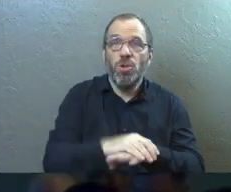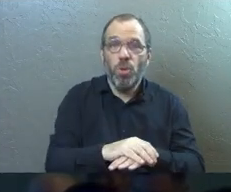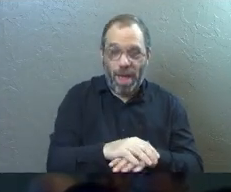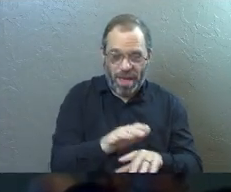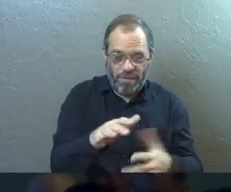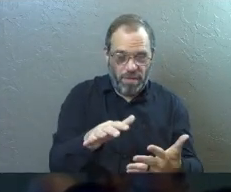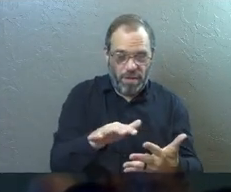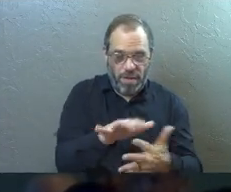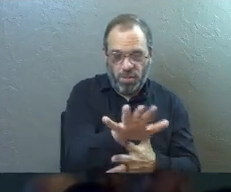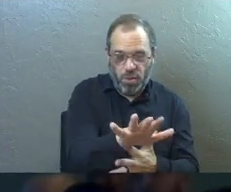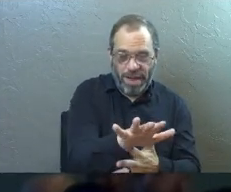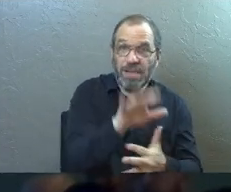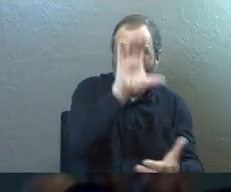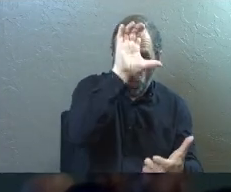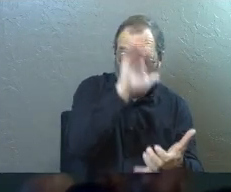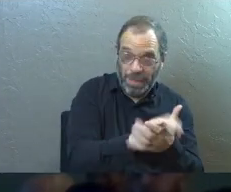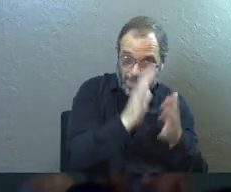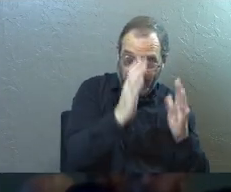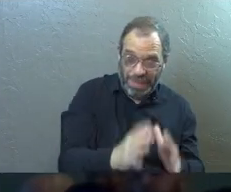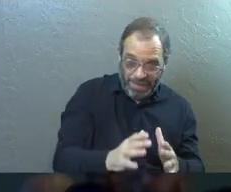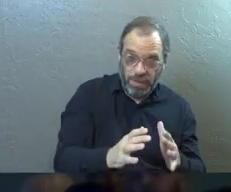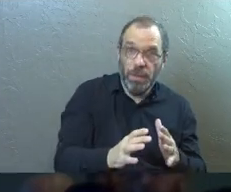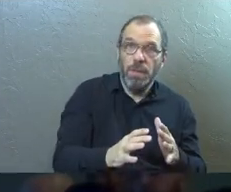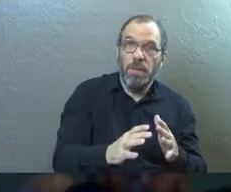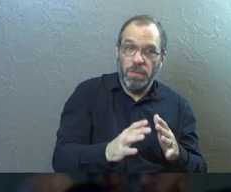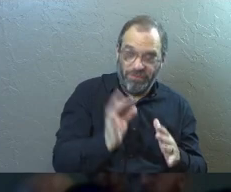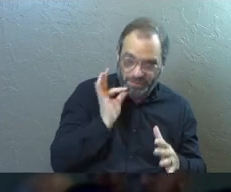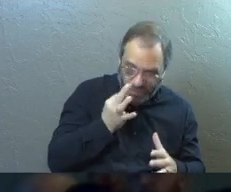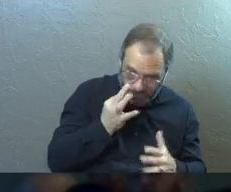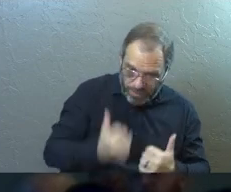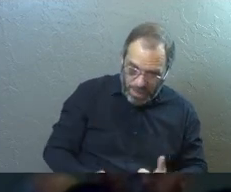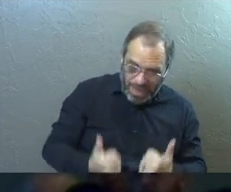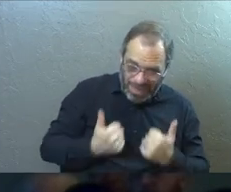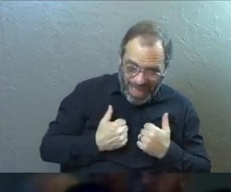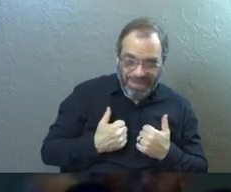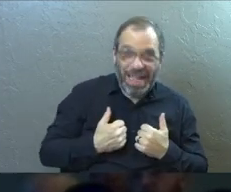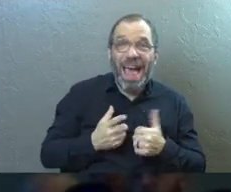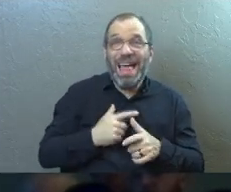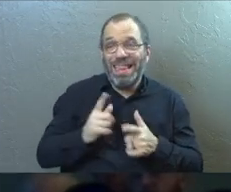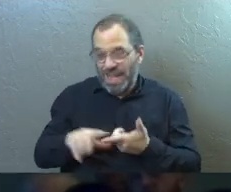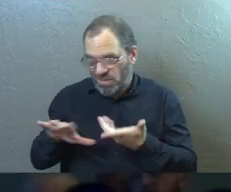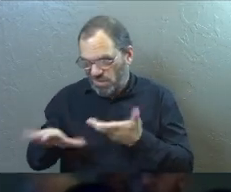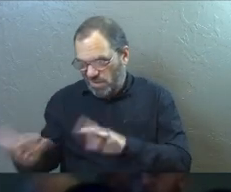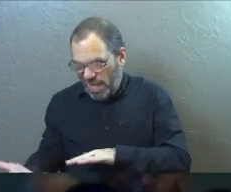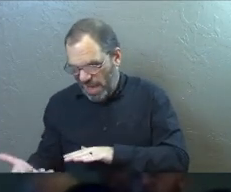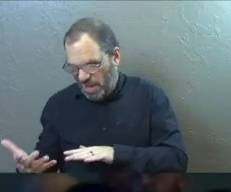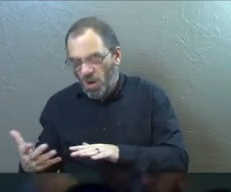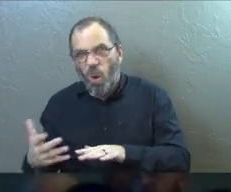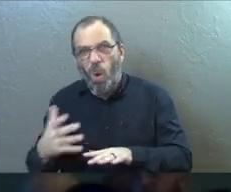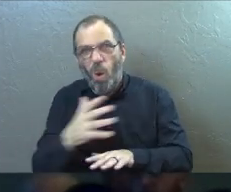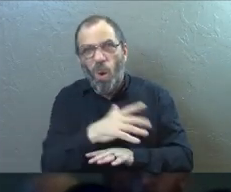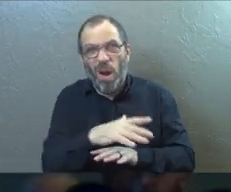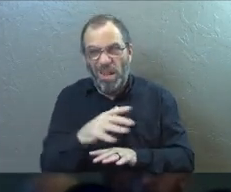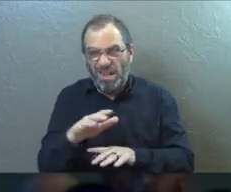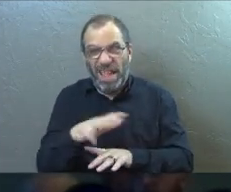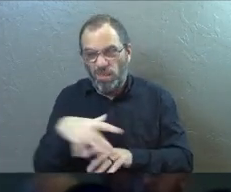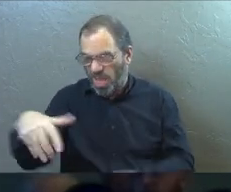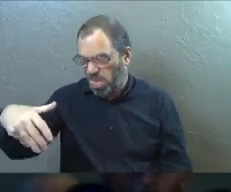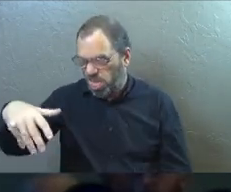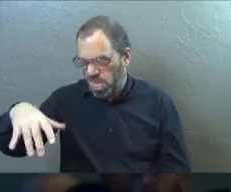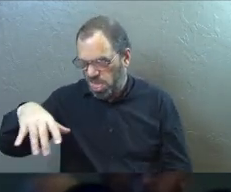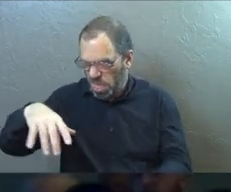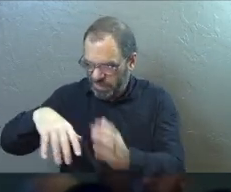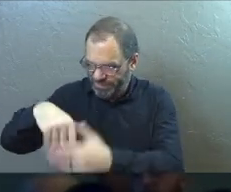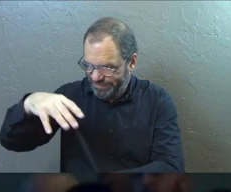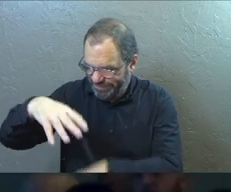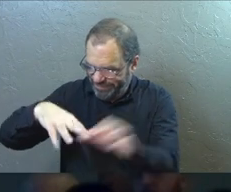connected branches. That's believers who are having increasing fruit in their lives. And then you've got the dead or disconnected branches with no